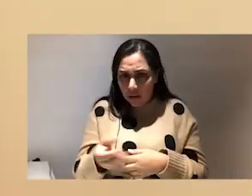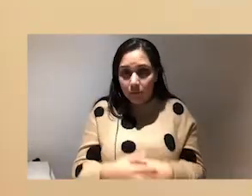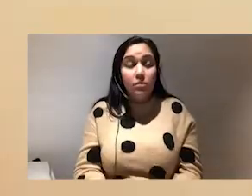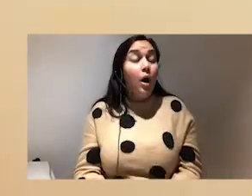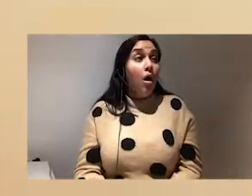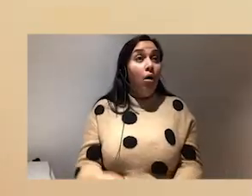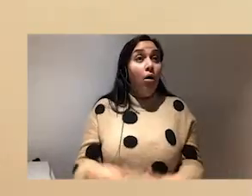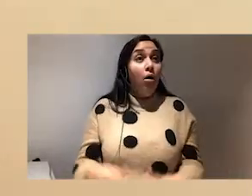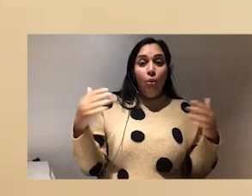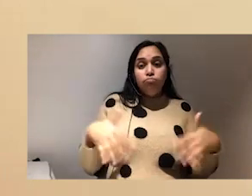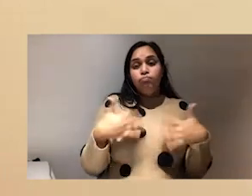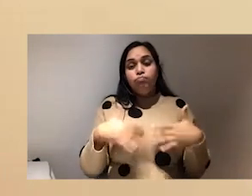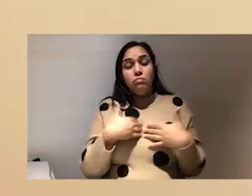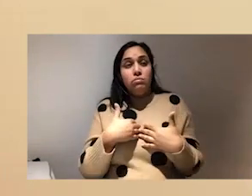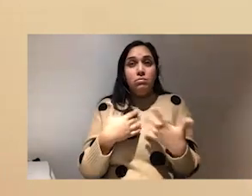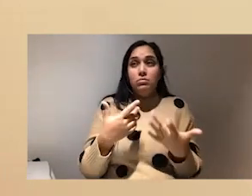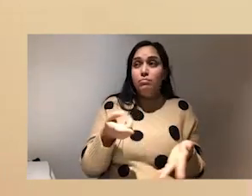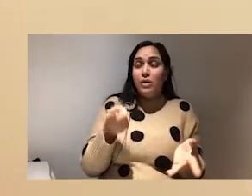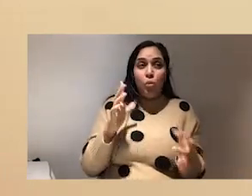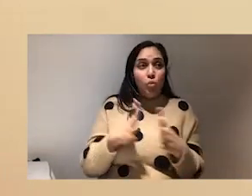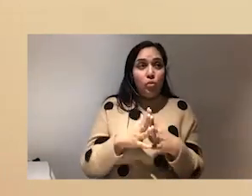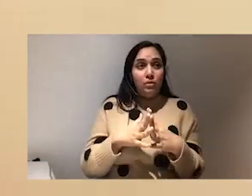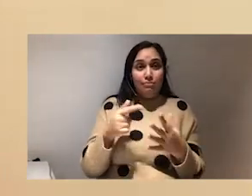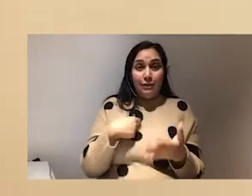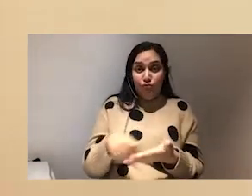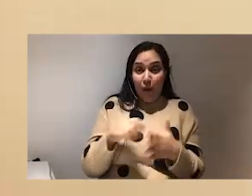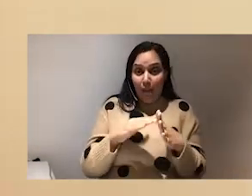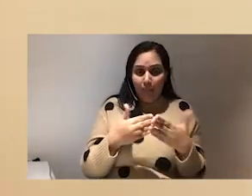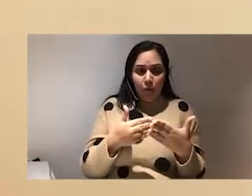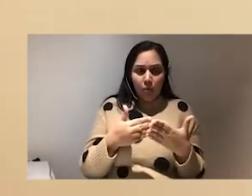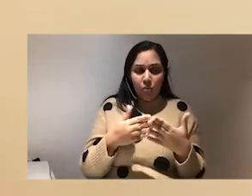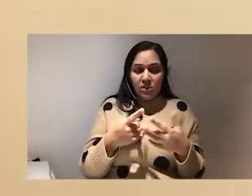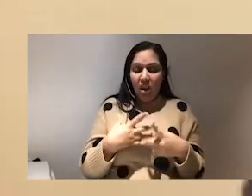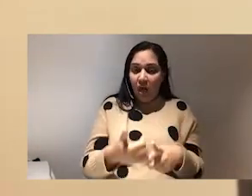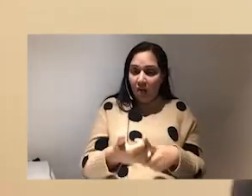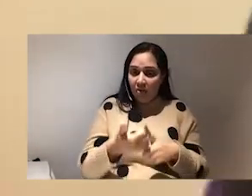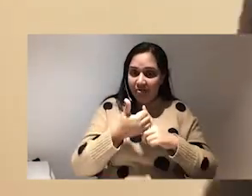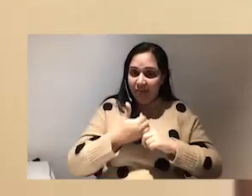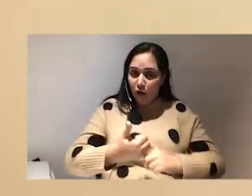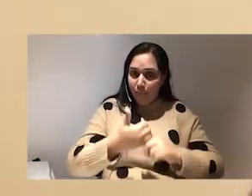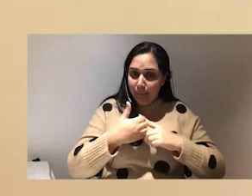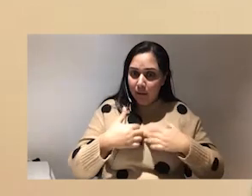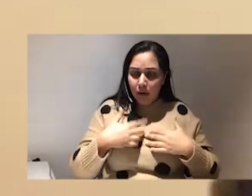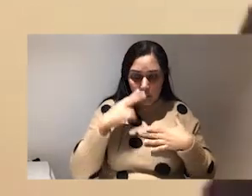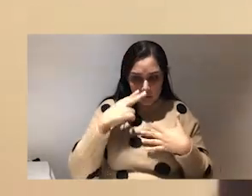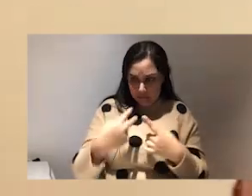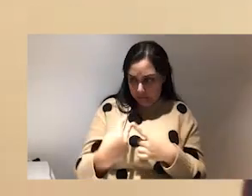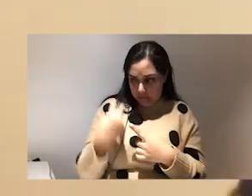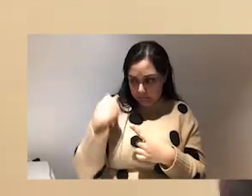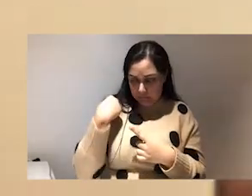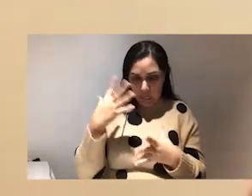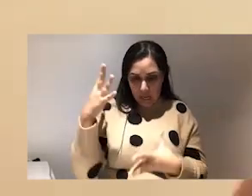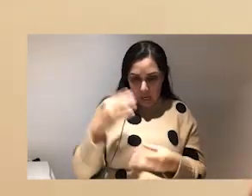right in the book was therapeutic. I could see how much I had grown in my kind of